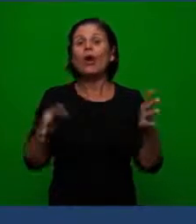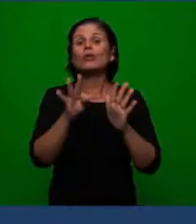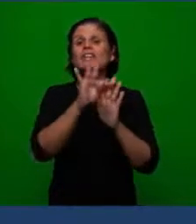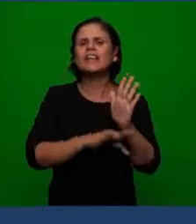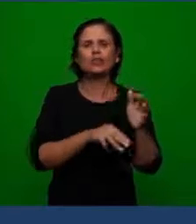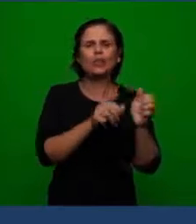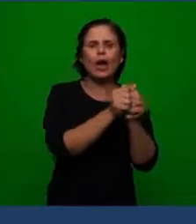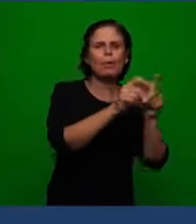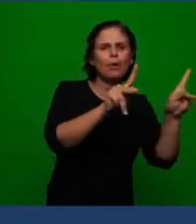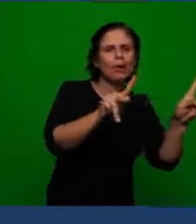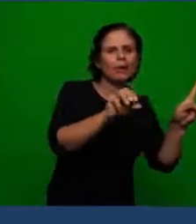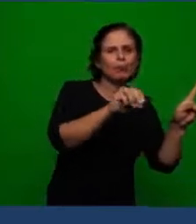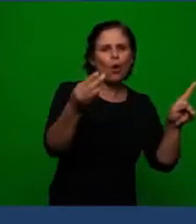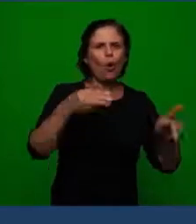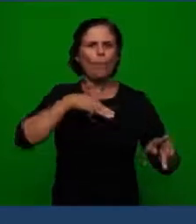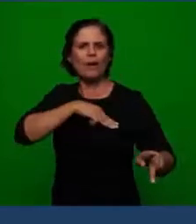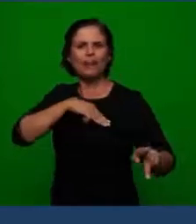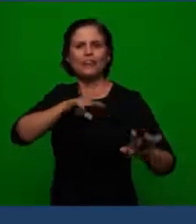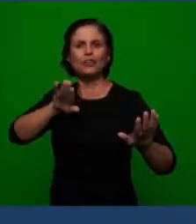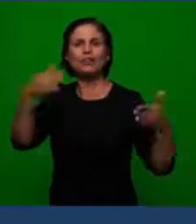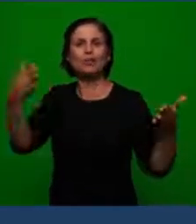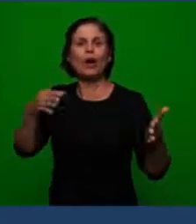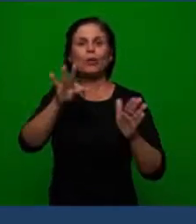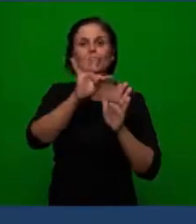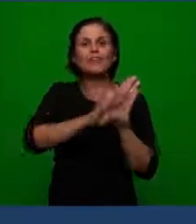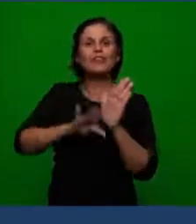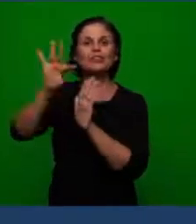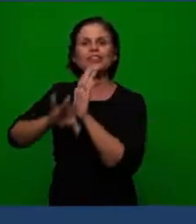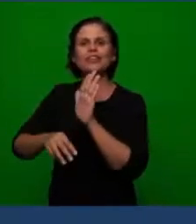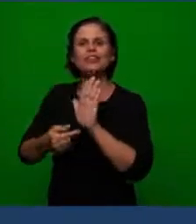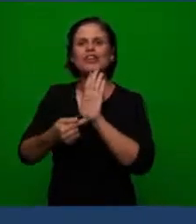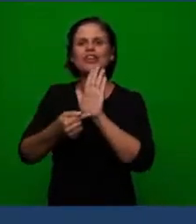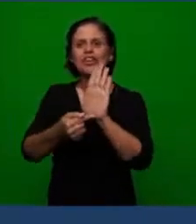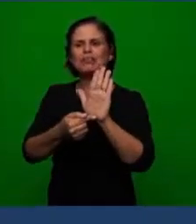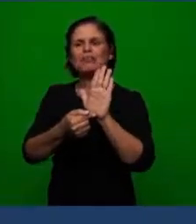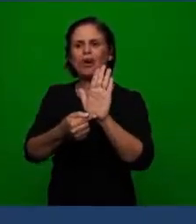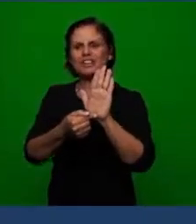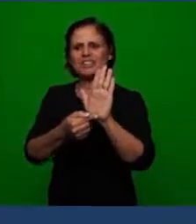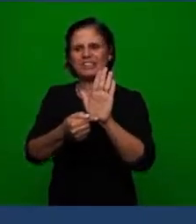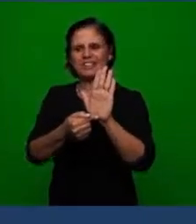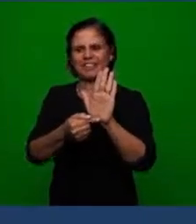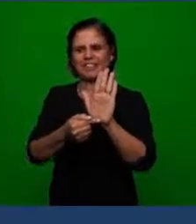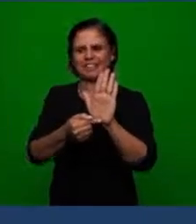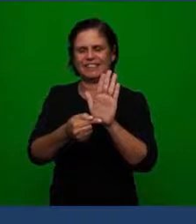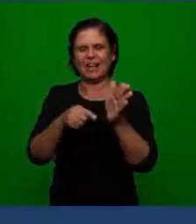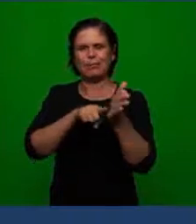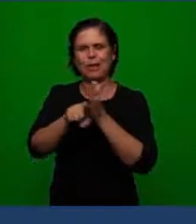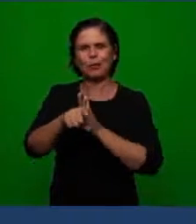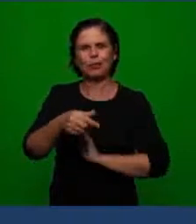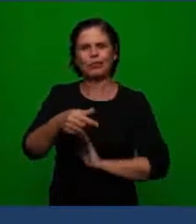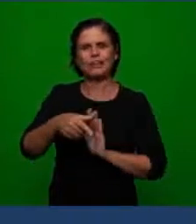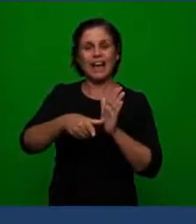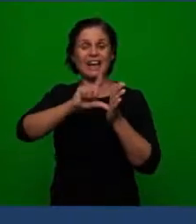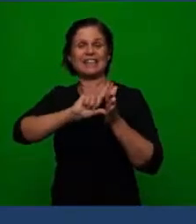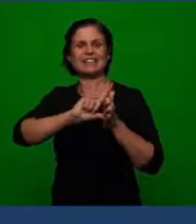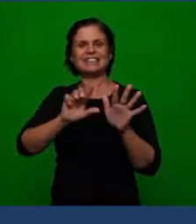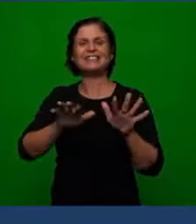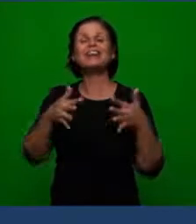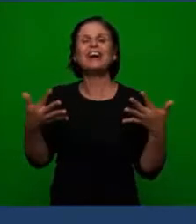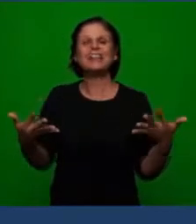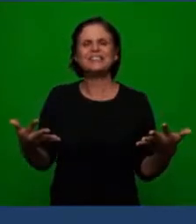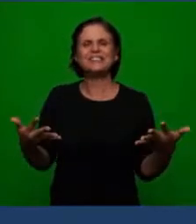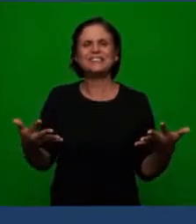this text that you can find in the book of chapter 2 of revelations as well as